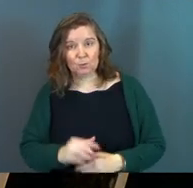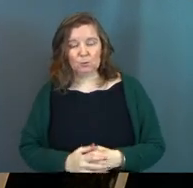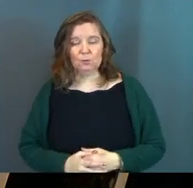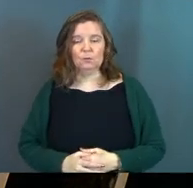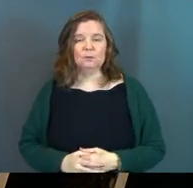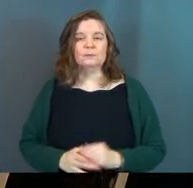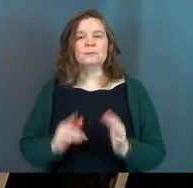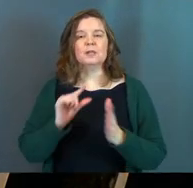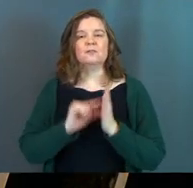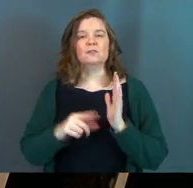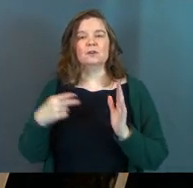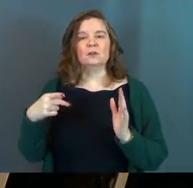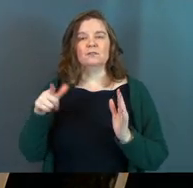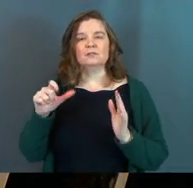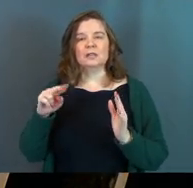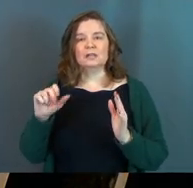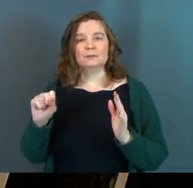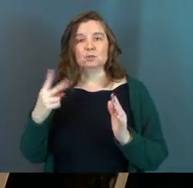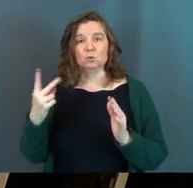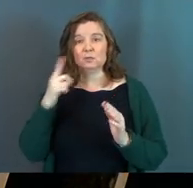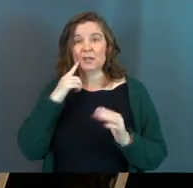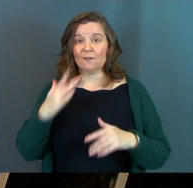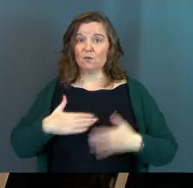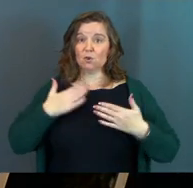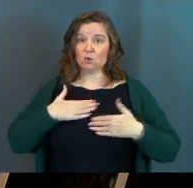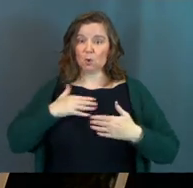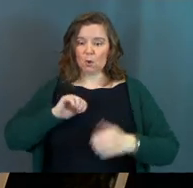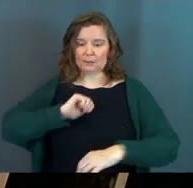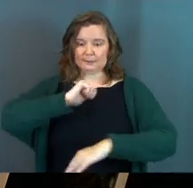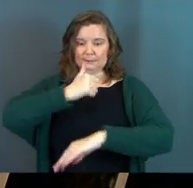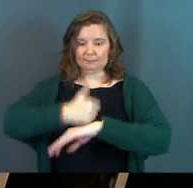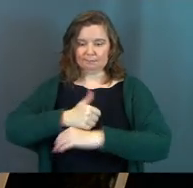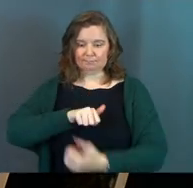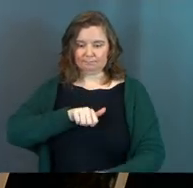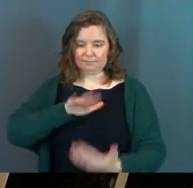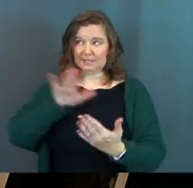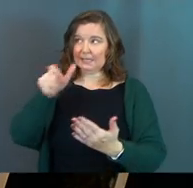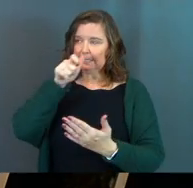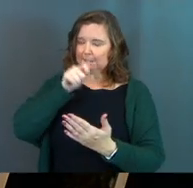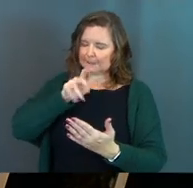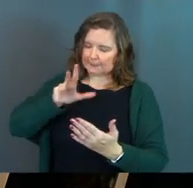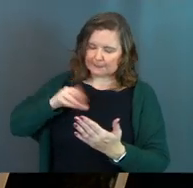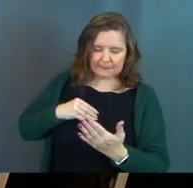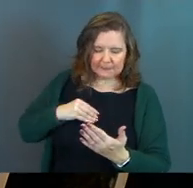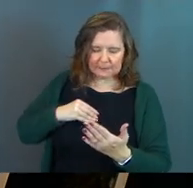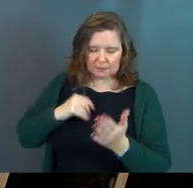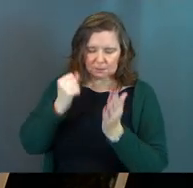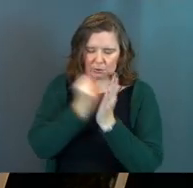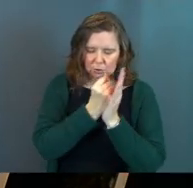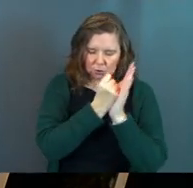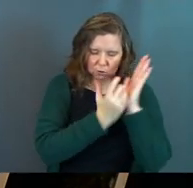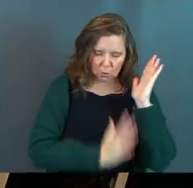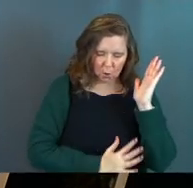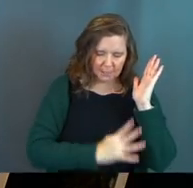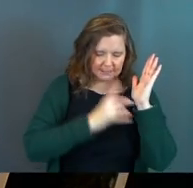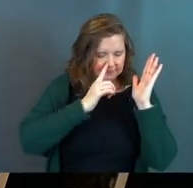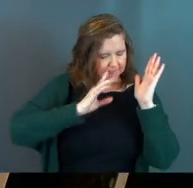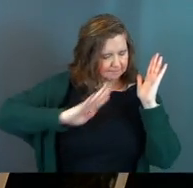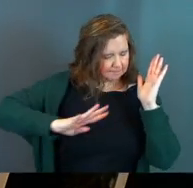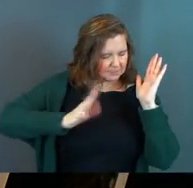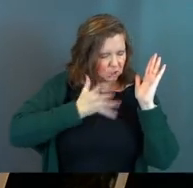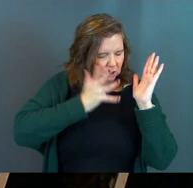There's a verse in Philippians 2 it says, for the joy set before him he endured the cross and he despised the shame. Do you remember that?